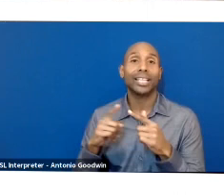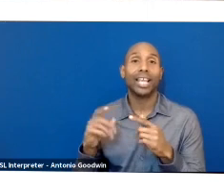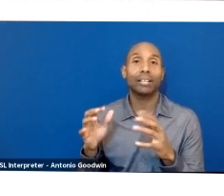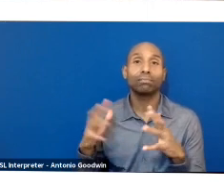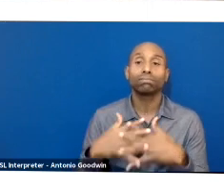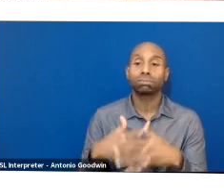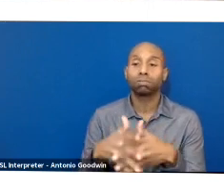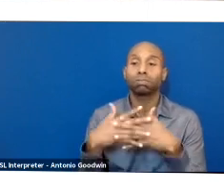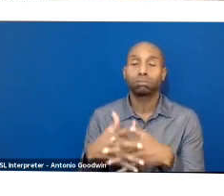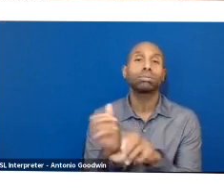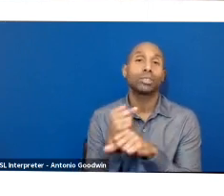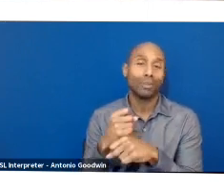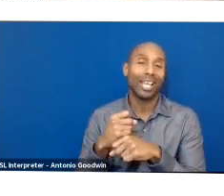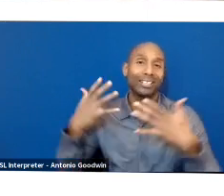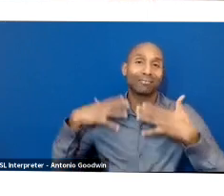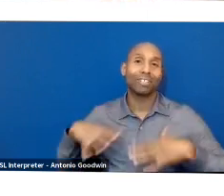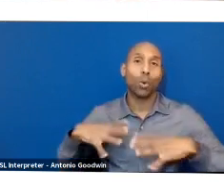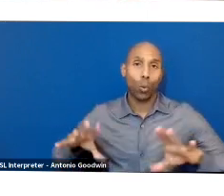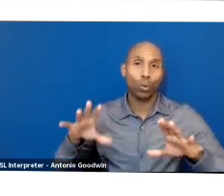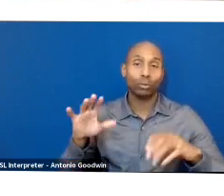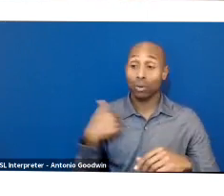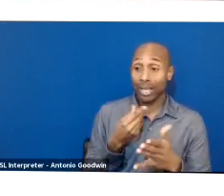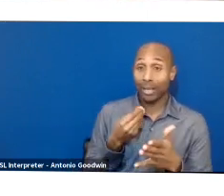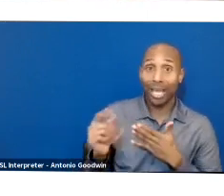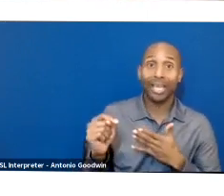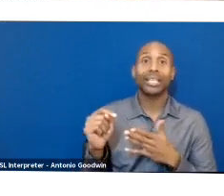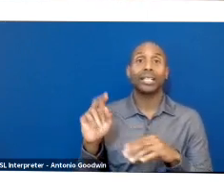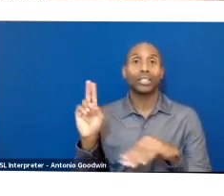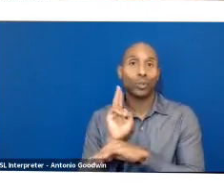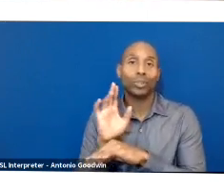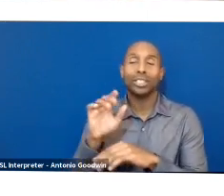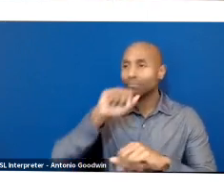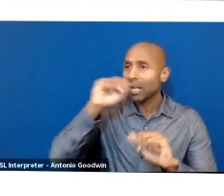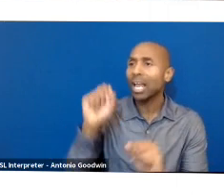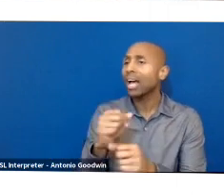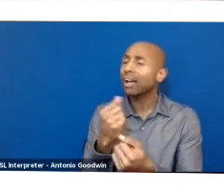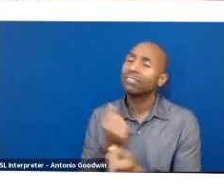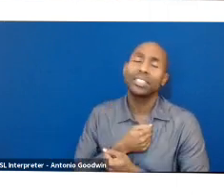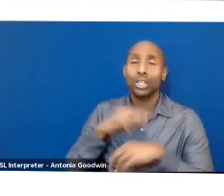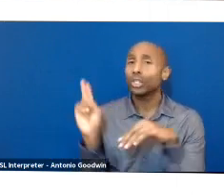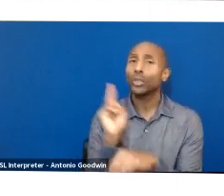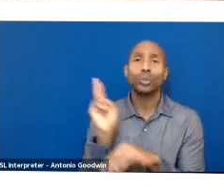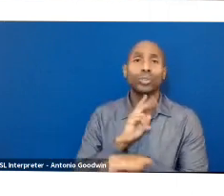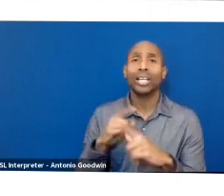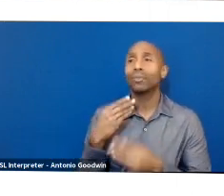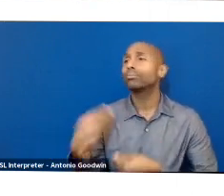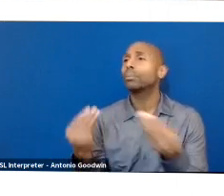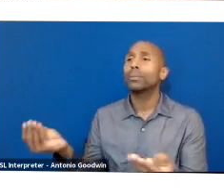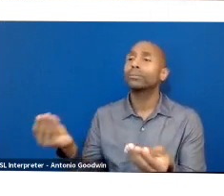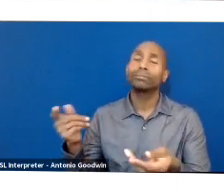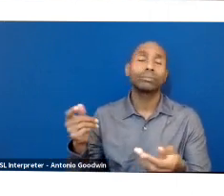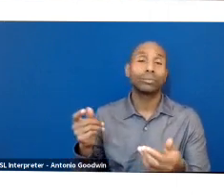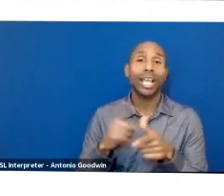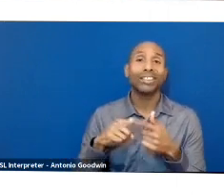garments that we then purchase, we wear, we love them, we use them, we share them with our friends, and then we